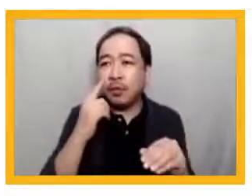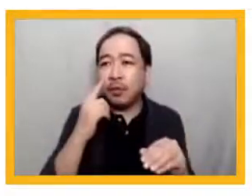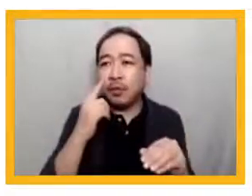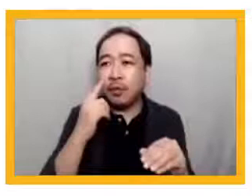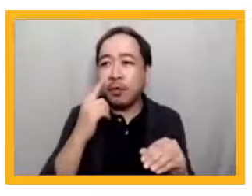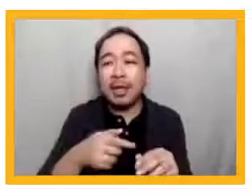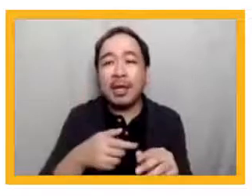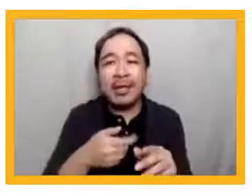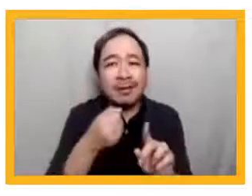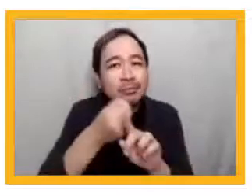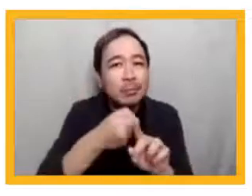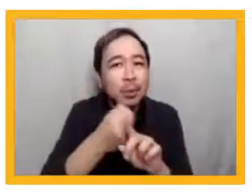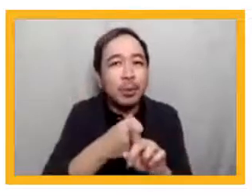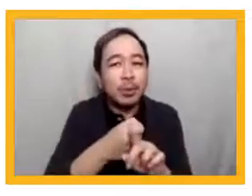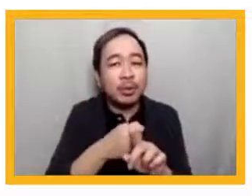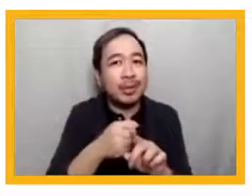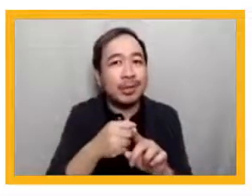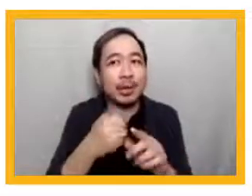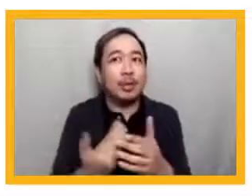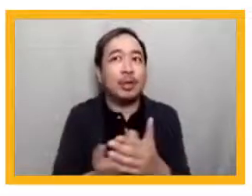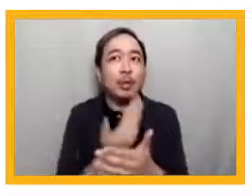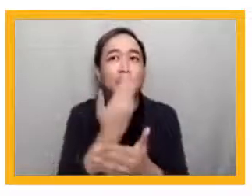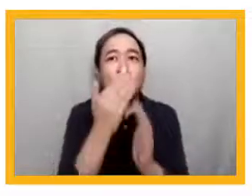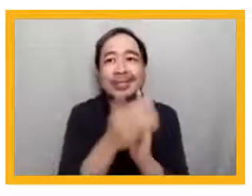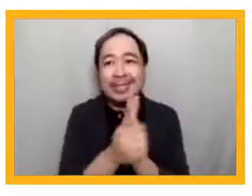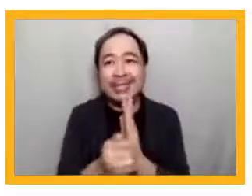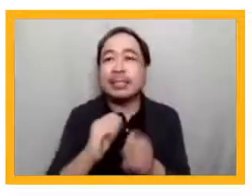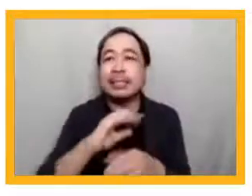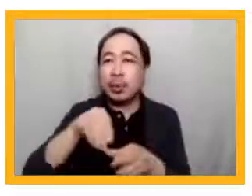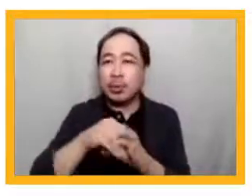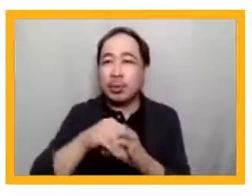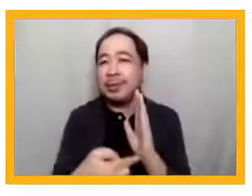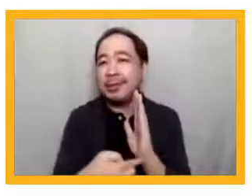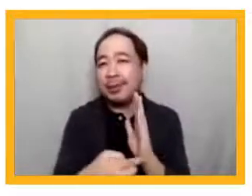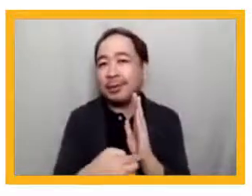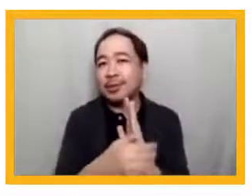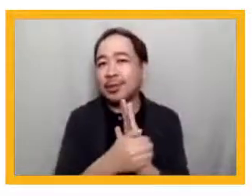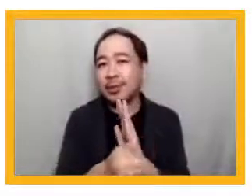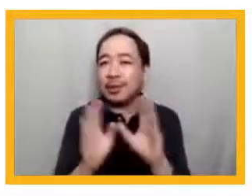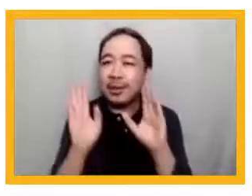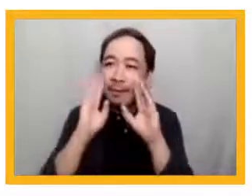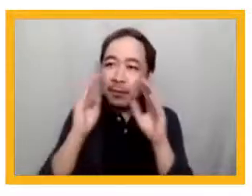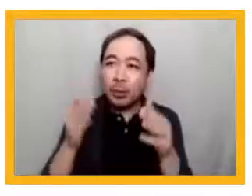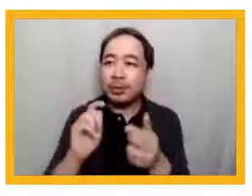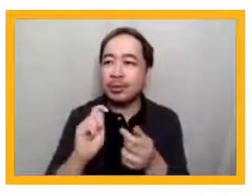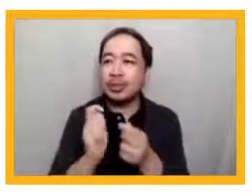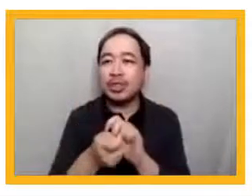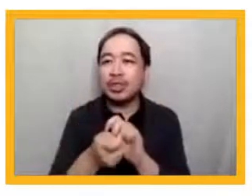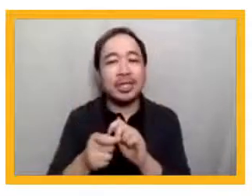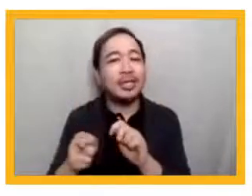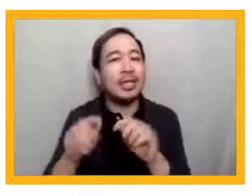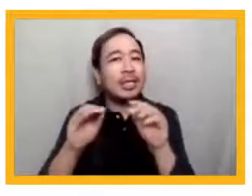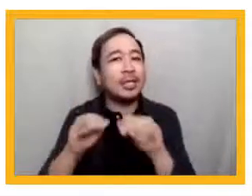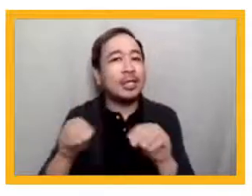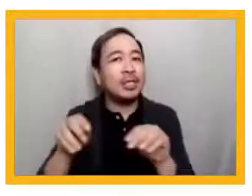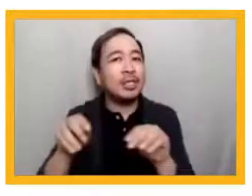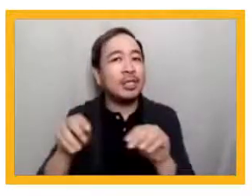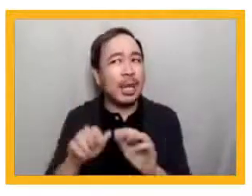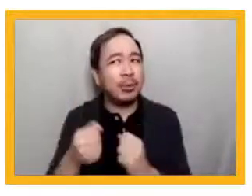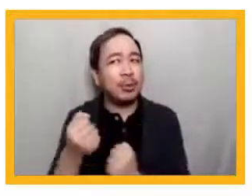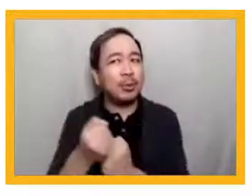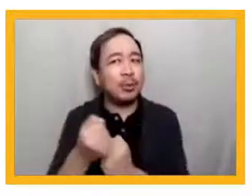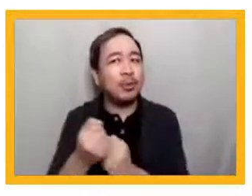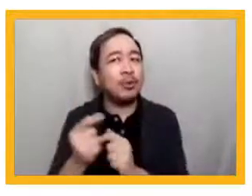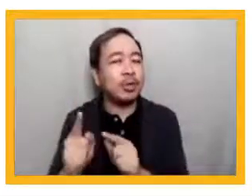century skills, including of course digital skills. The focus was on the changing role of teachers and how to support them in actively addressing